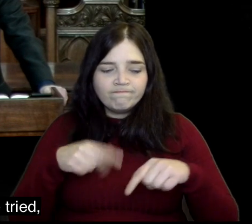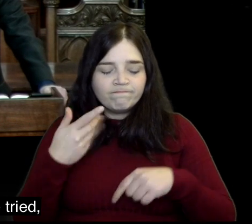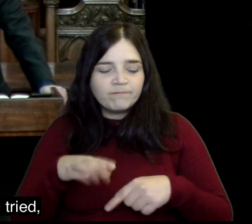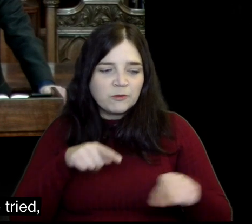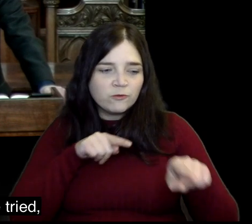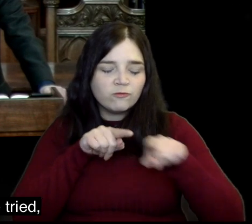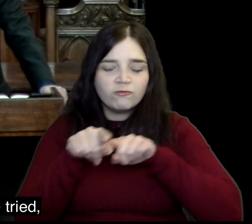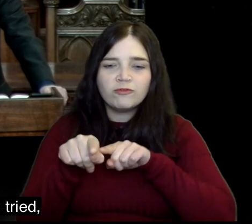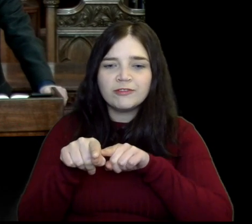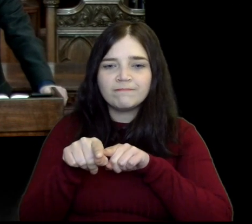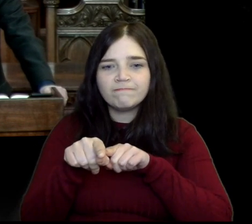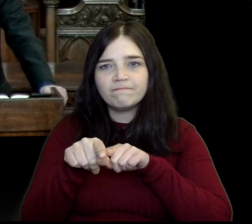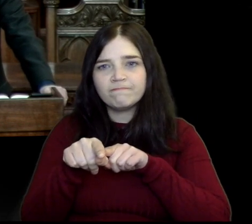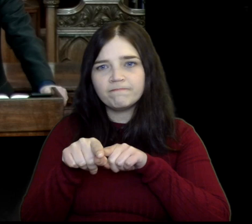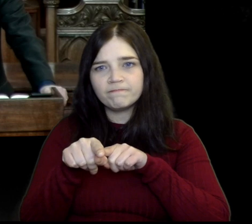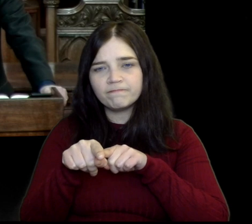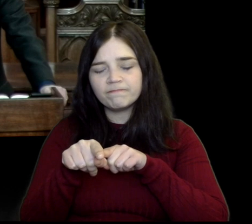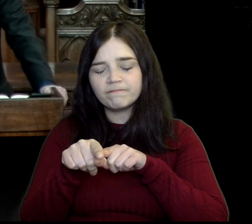Father we have tried